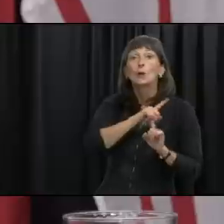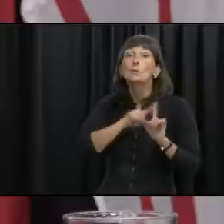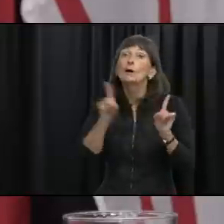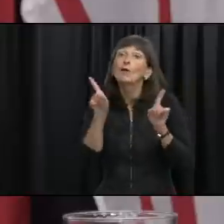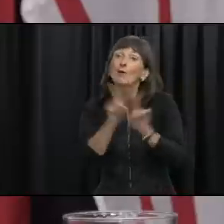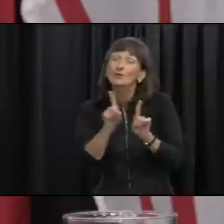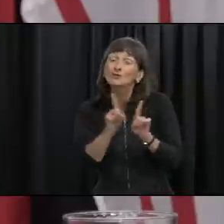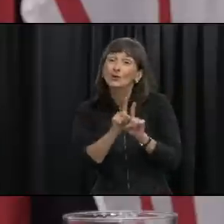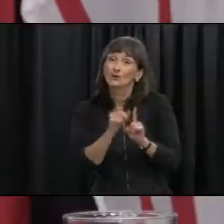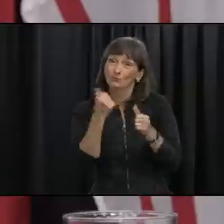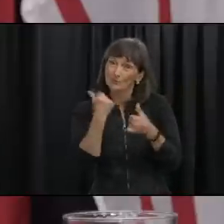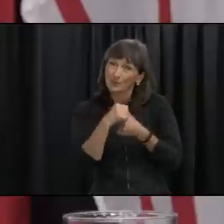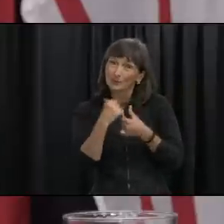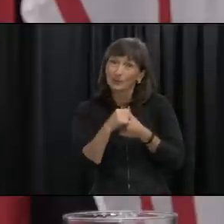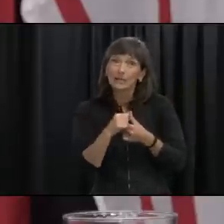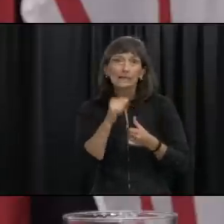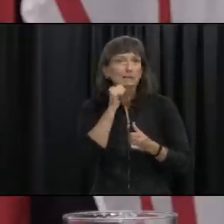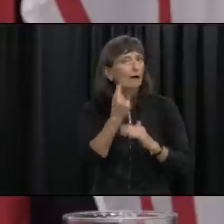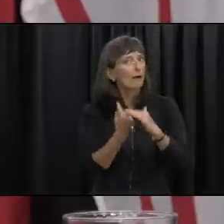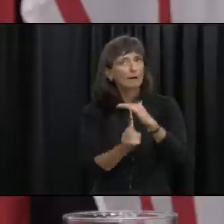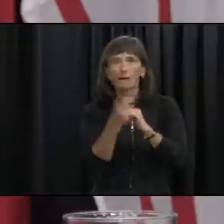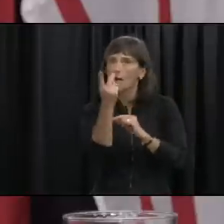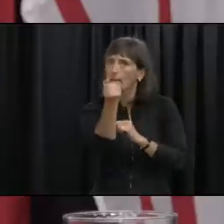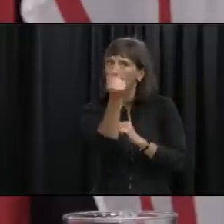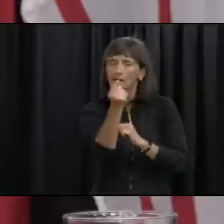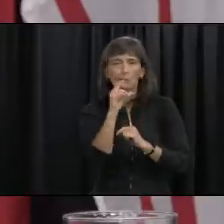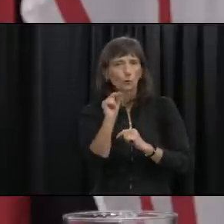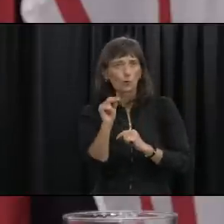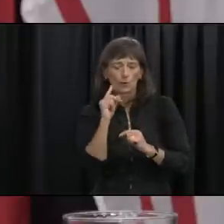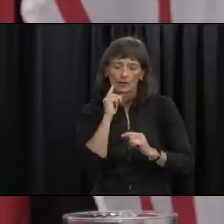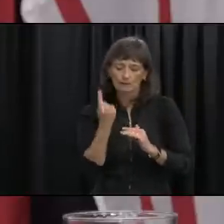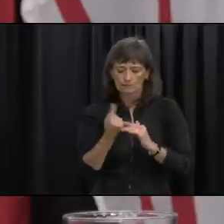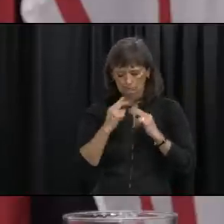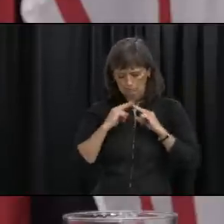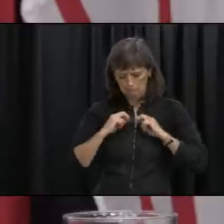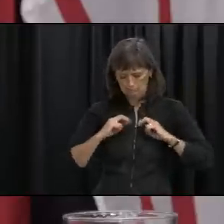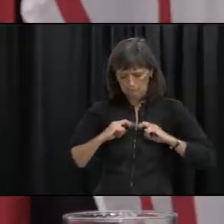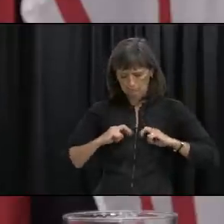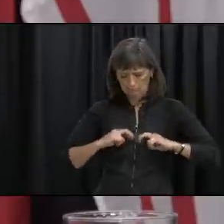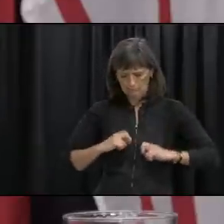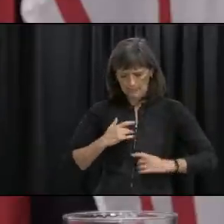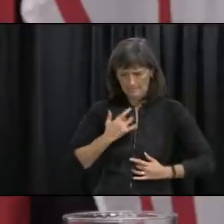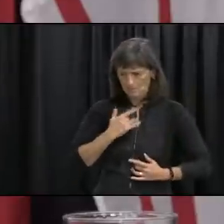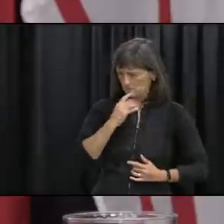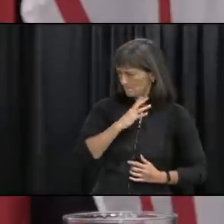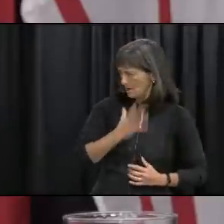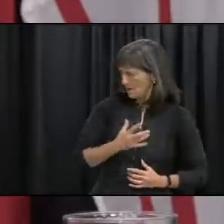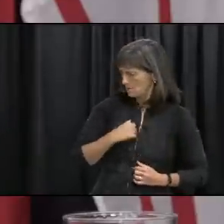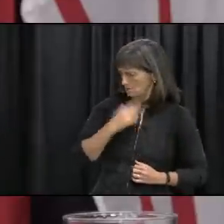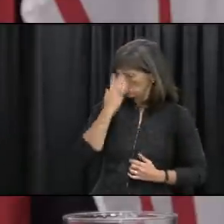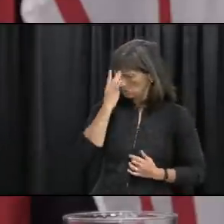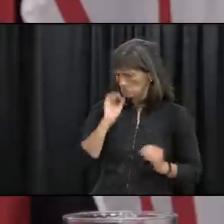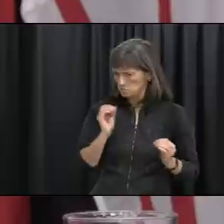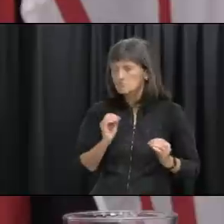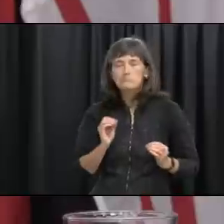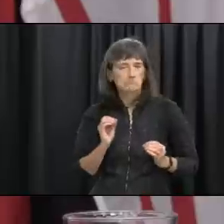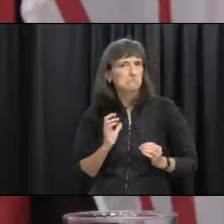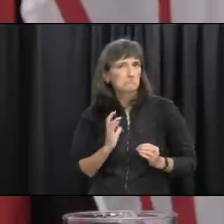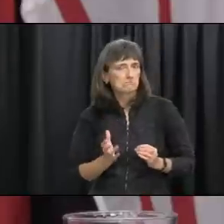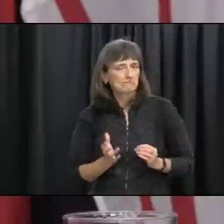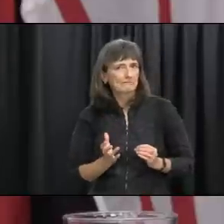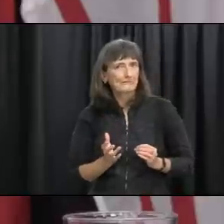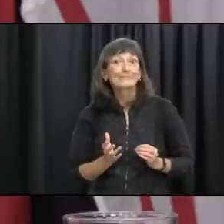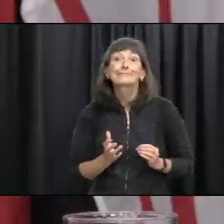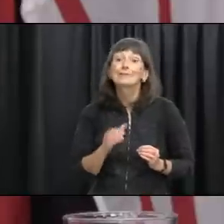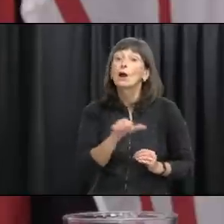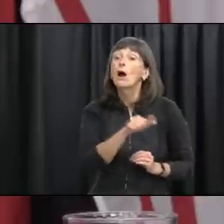rather than self-isolation this doesn't affect any of the other categories of individuals for whom we have